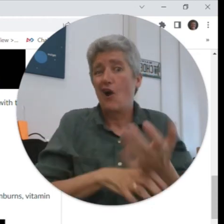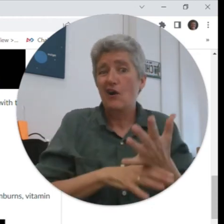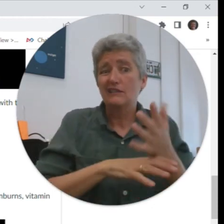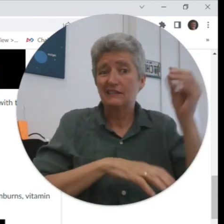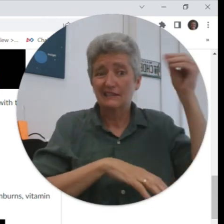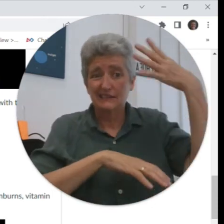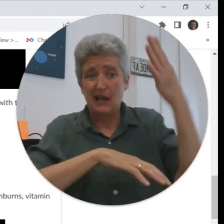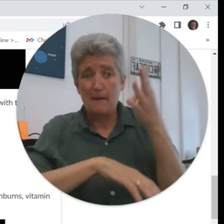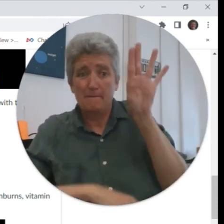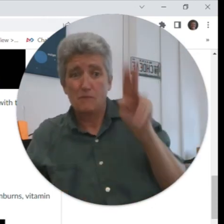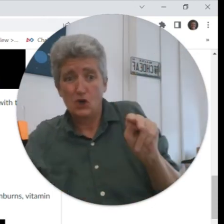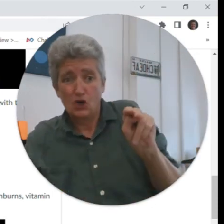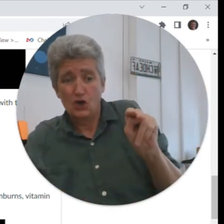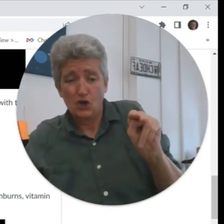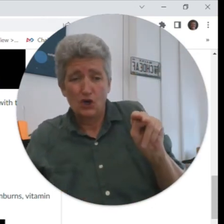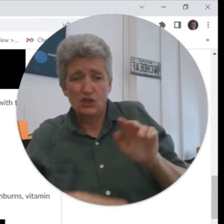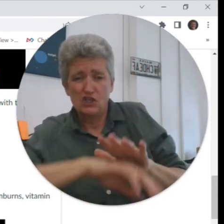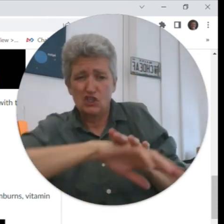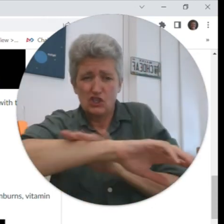you can see